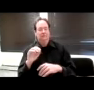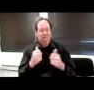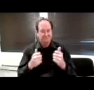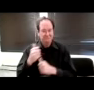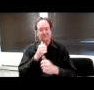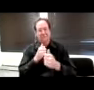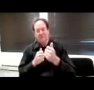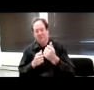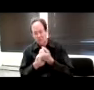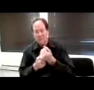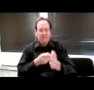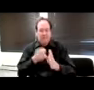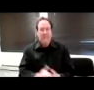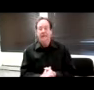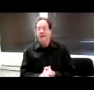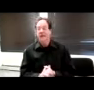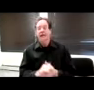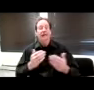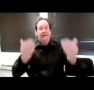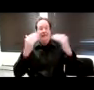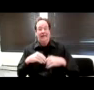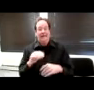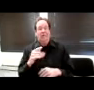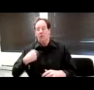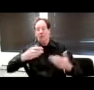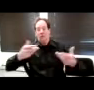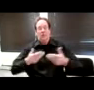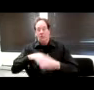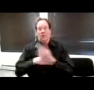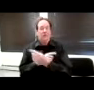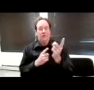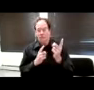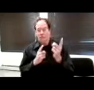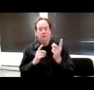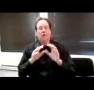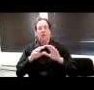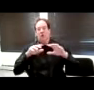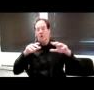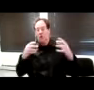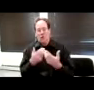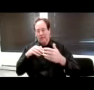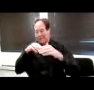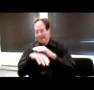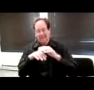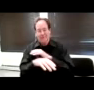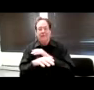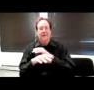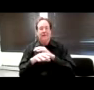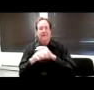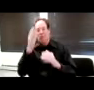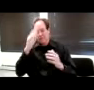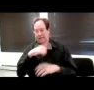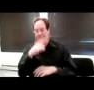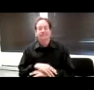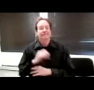So, for the next slide, we just want to welcome you all to Global Accessibility Awareness Day. This is the 10th